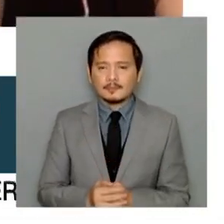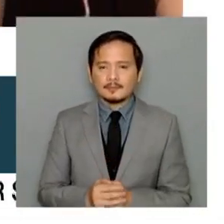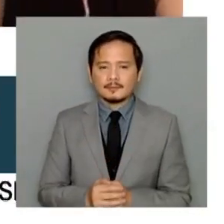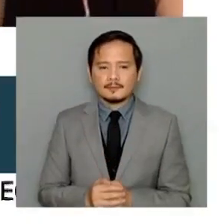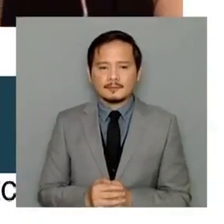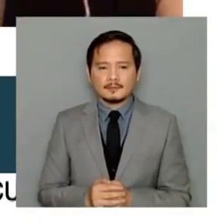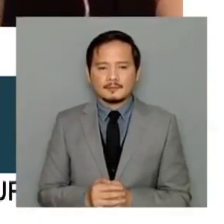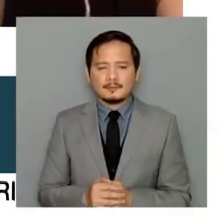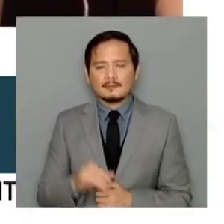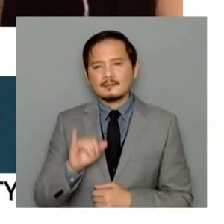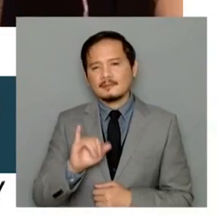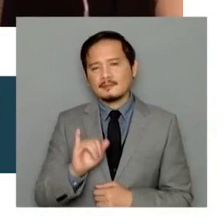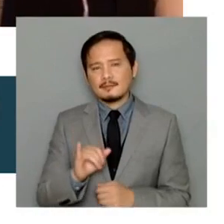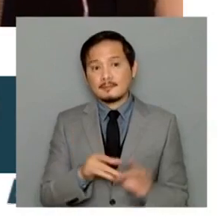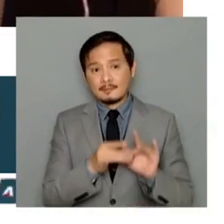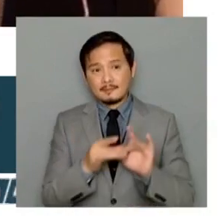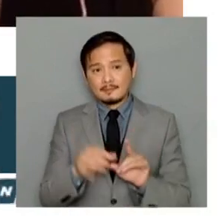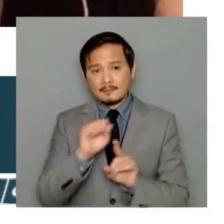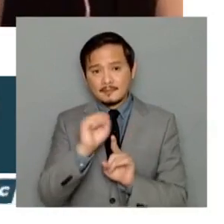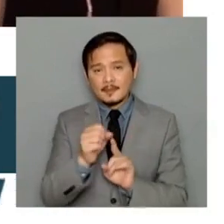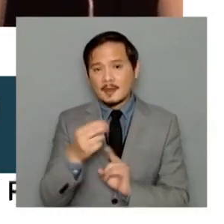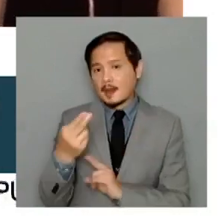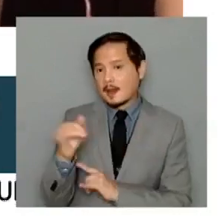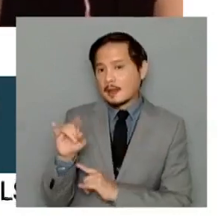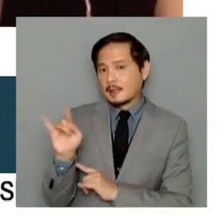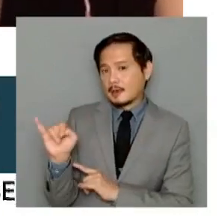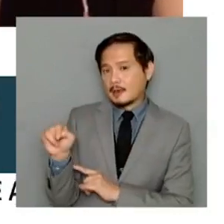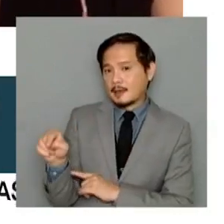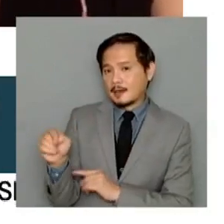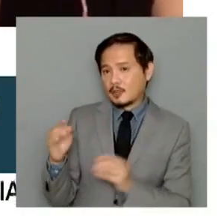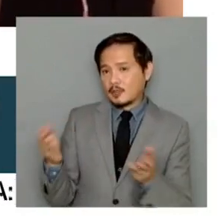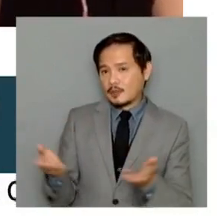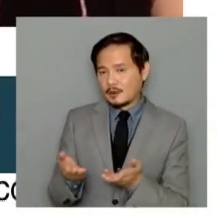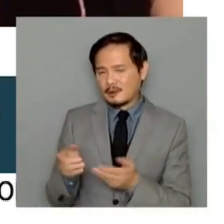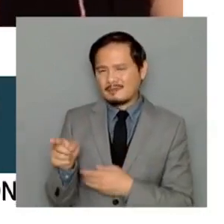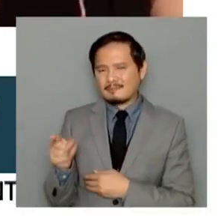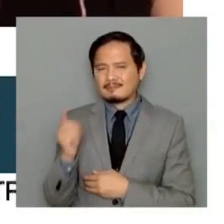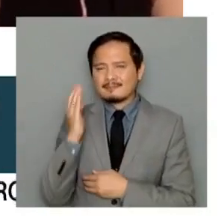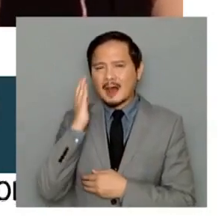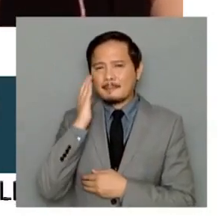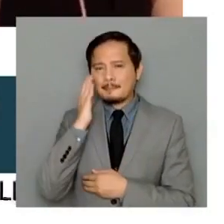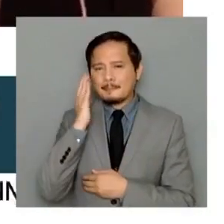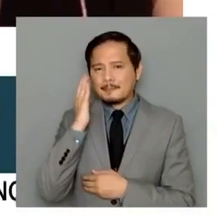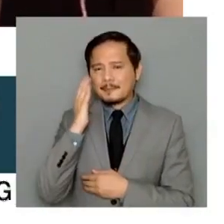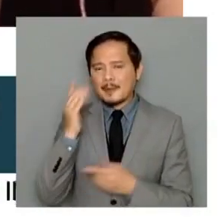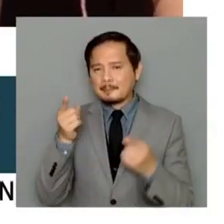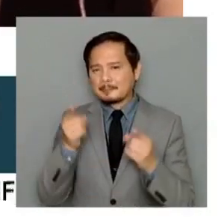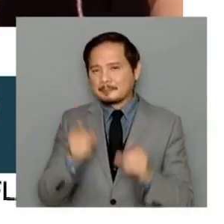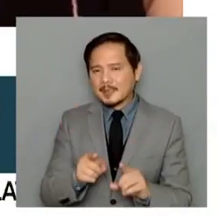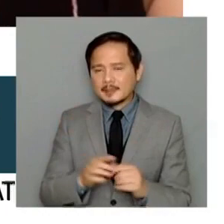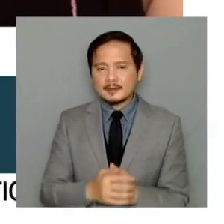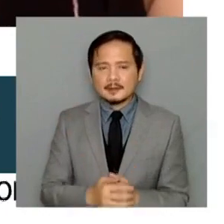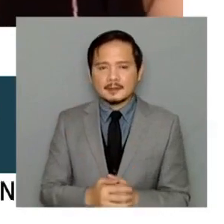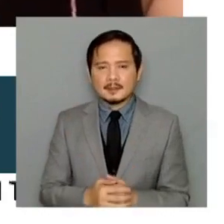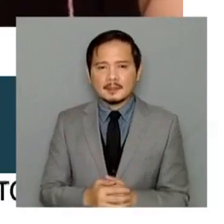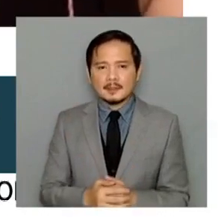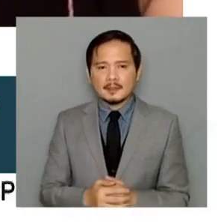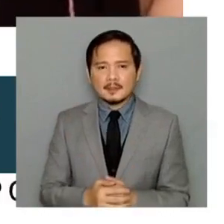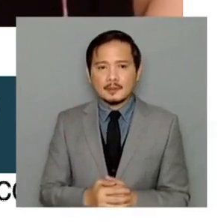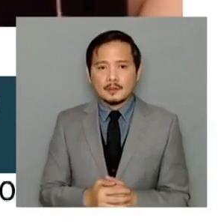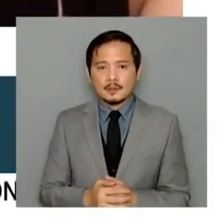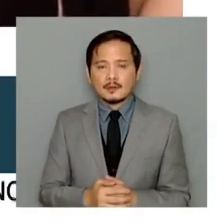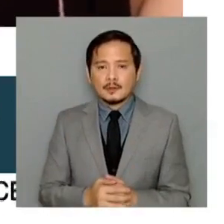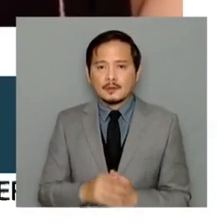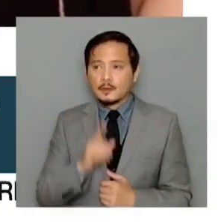situation, I mean, Heidi is here. She knows the experience here that on the ground, it's not just about the wicked